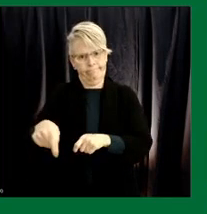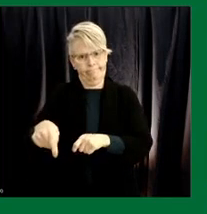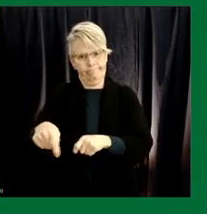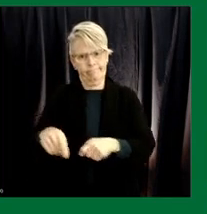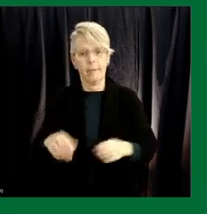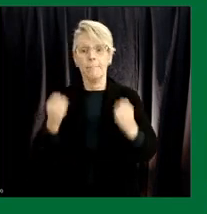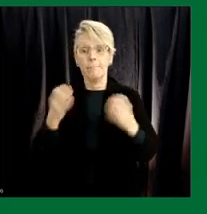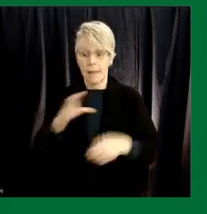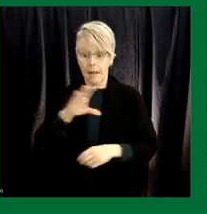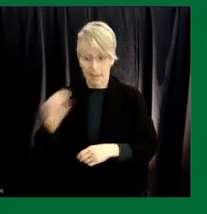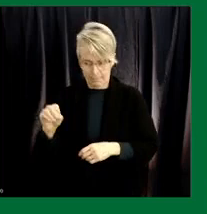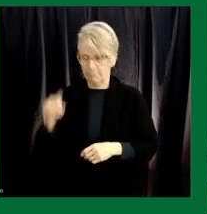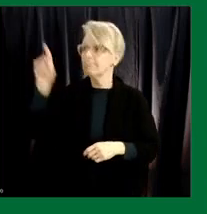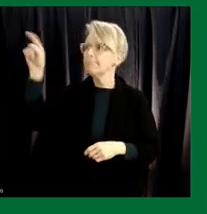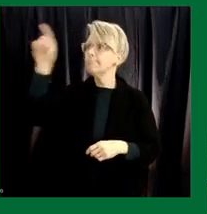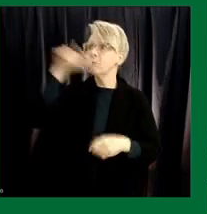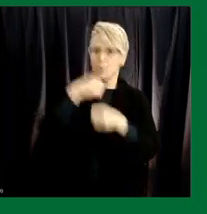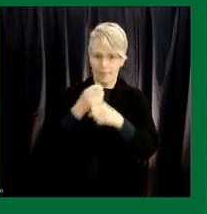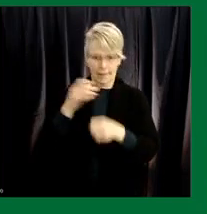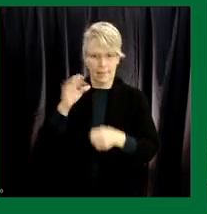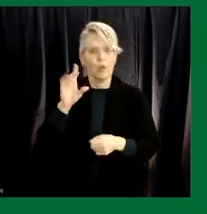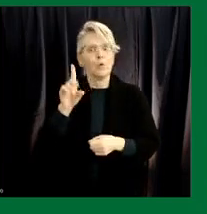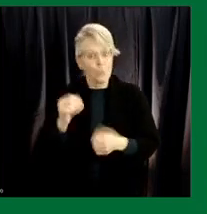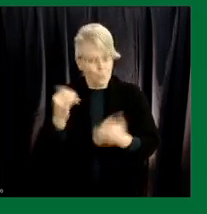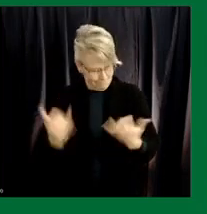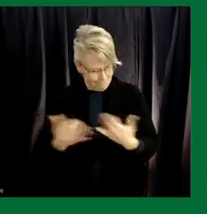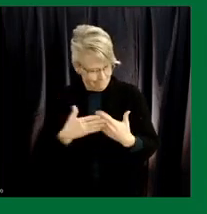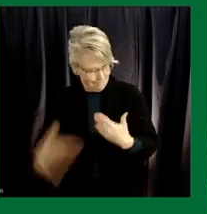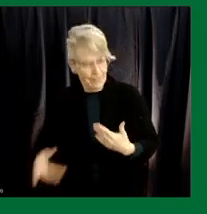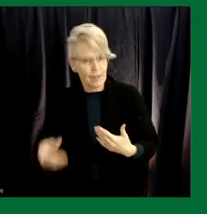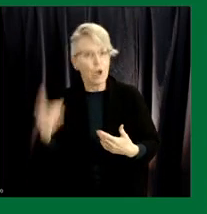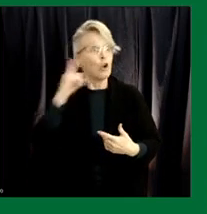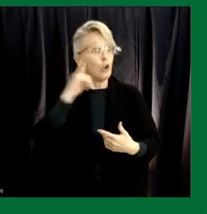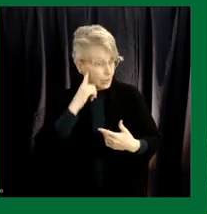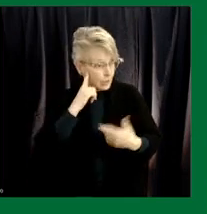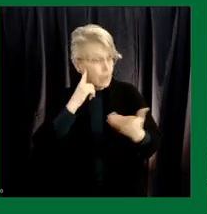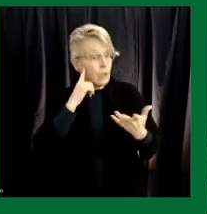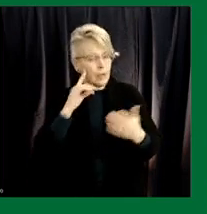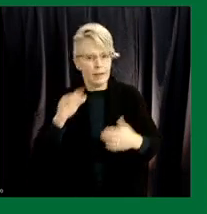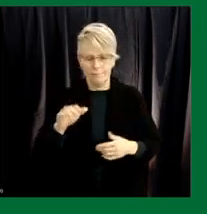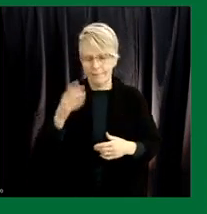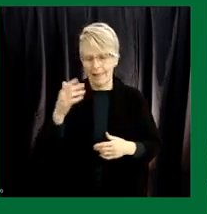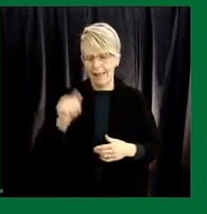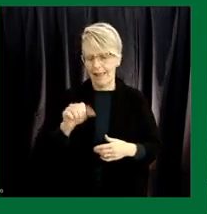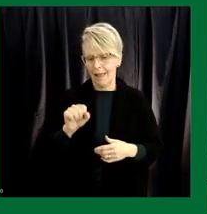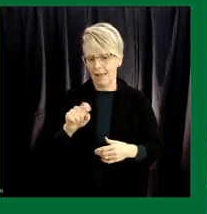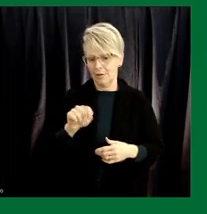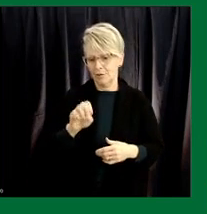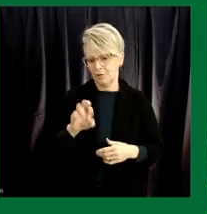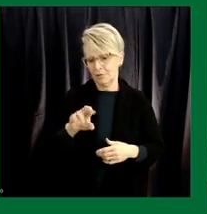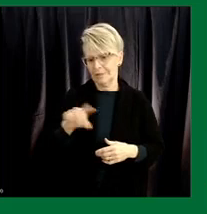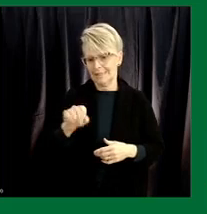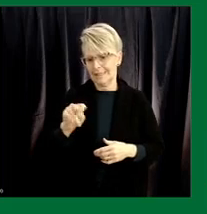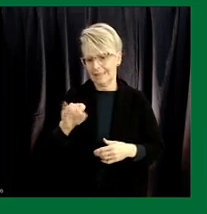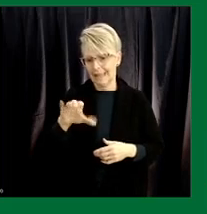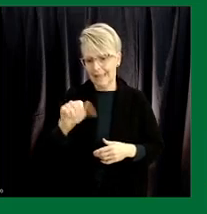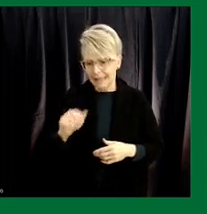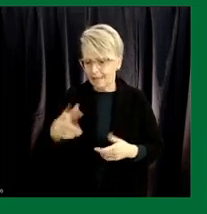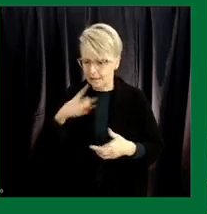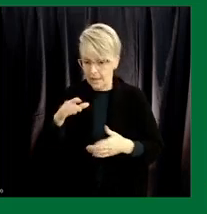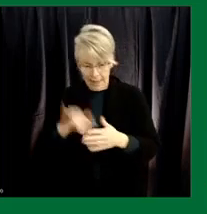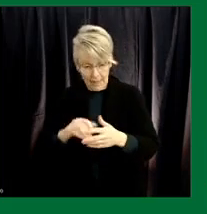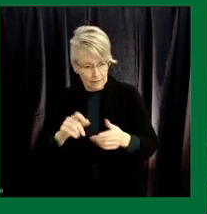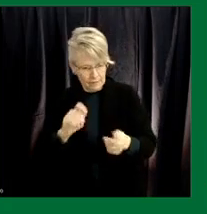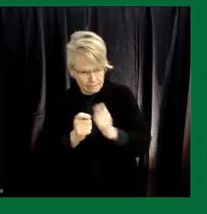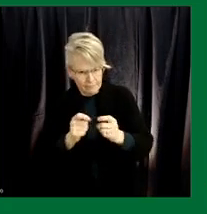manufacturers are doing that right now adjusting their vaccines you may have heard of astrazeneca and others adjusting them to the new variants